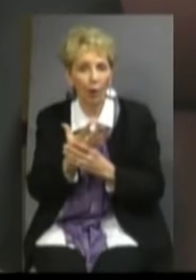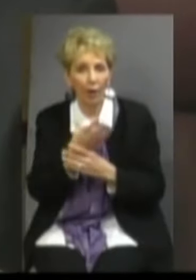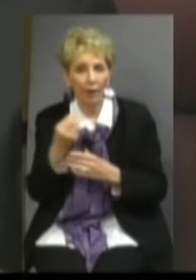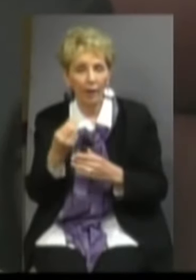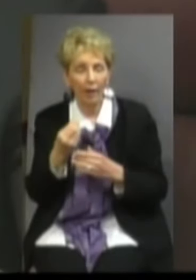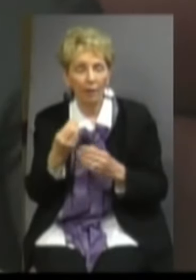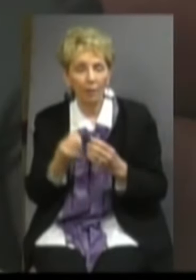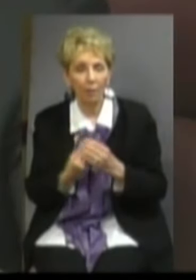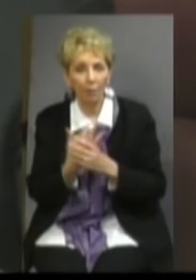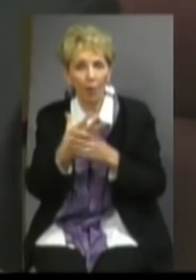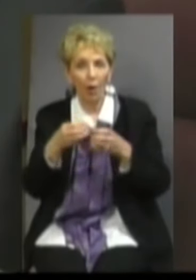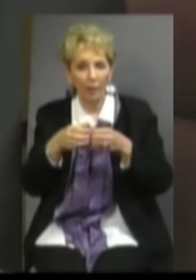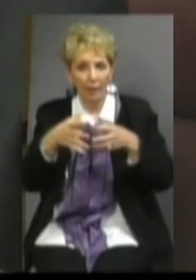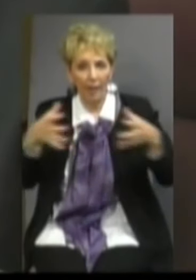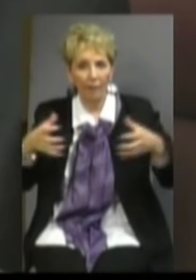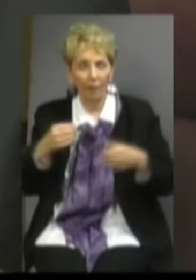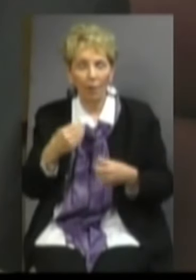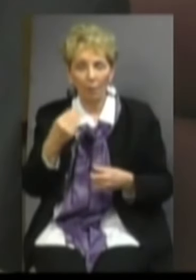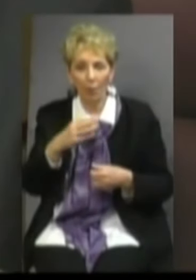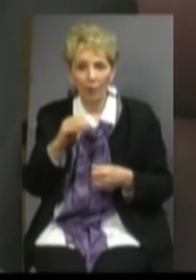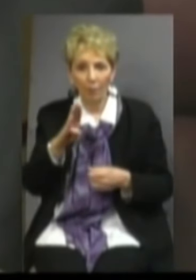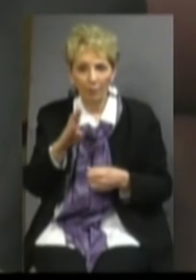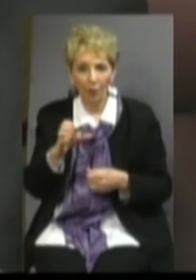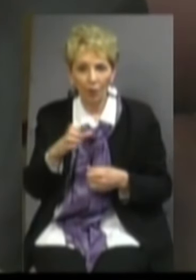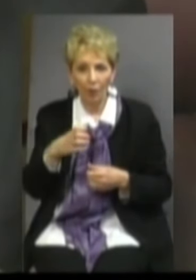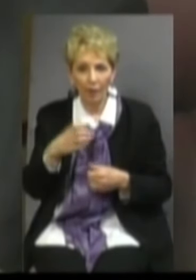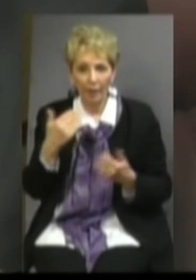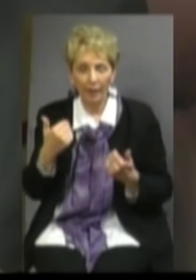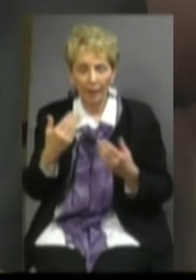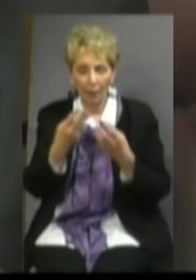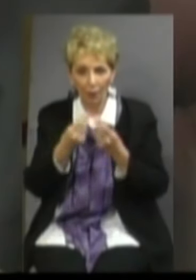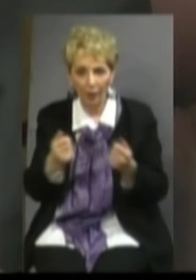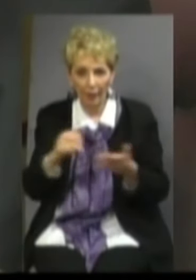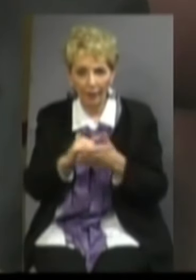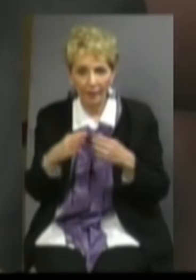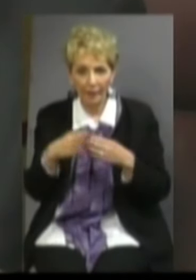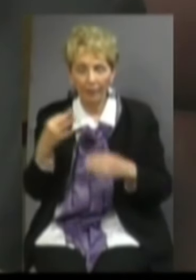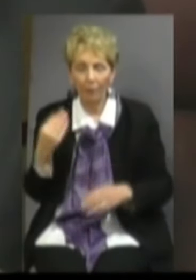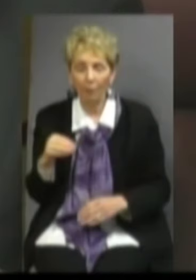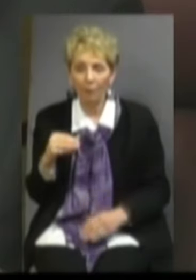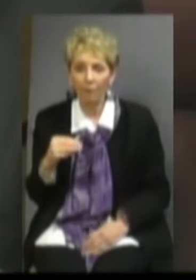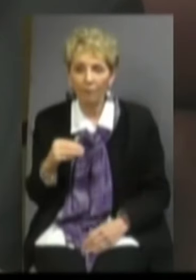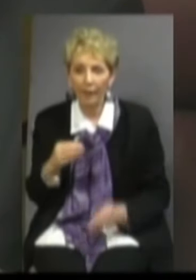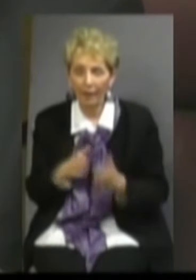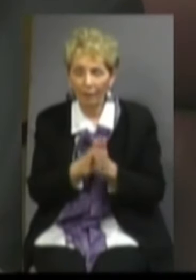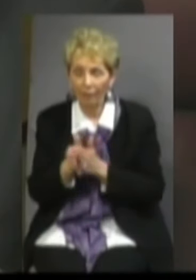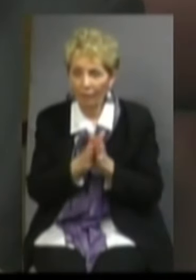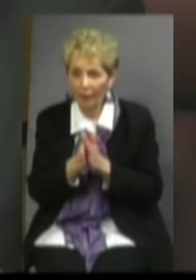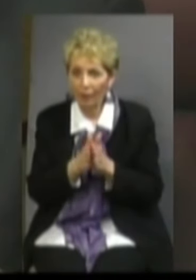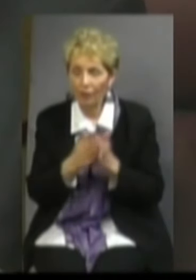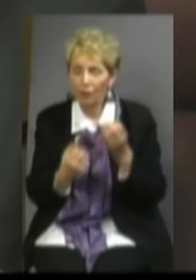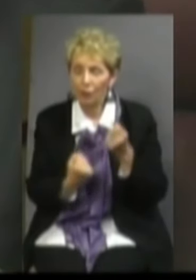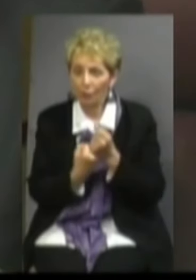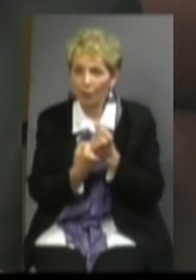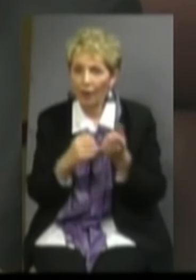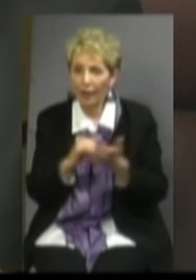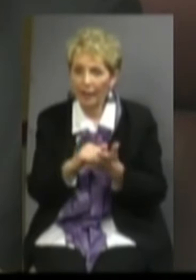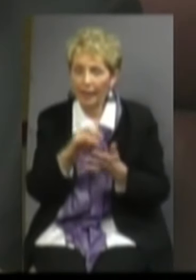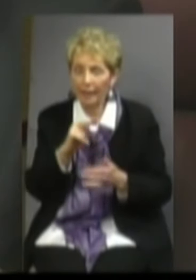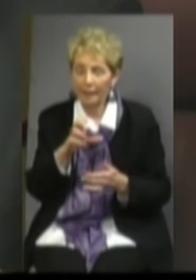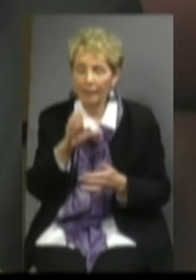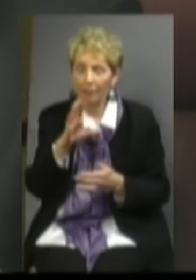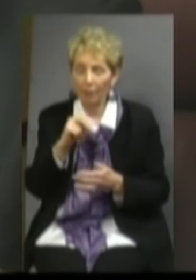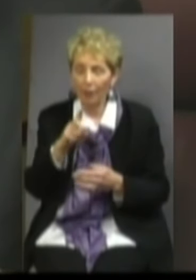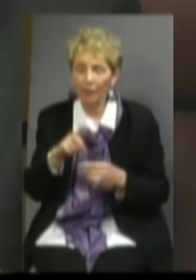prosperity of Morganton and Burke County, now therefore be it resolved that the city of Morganton vigorously support the Connect NC Bond Act of